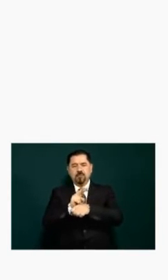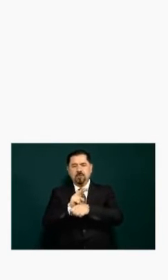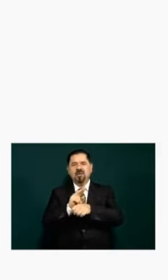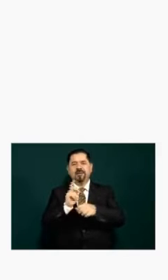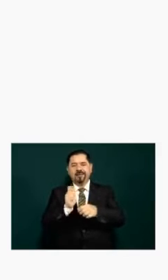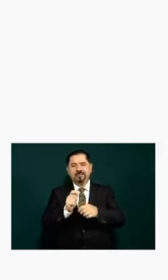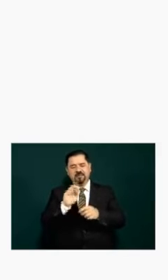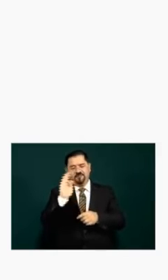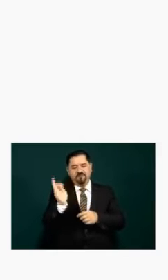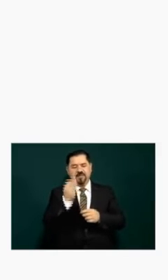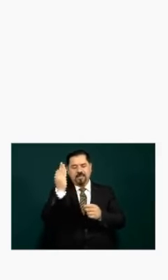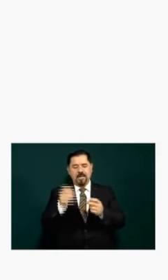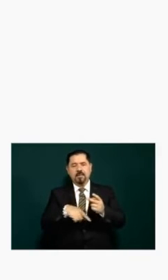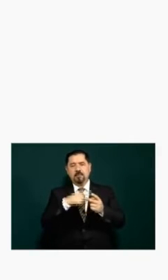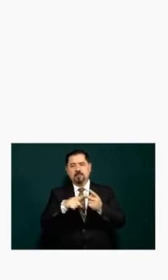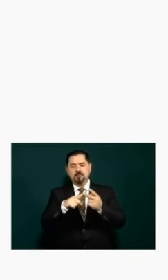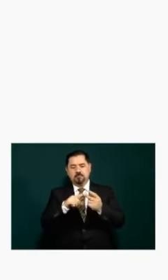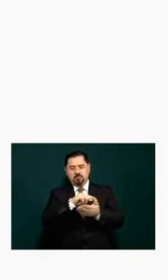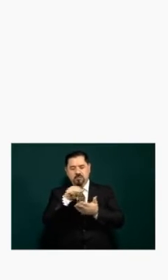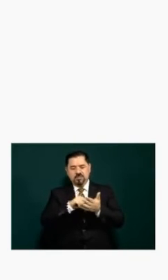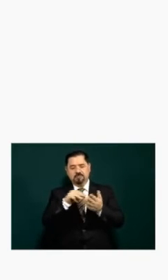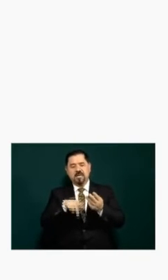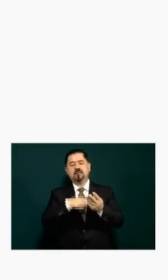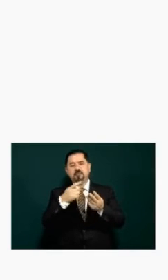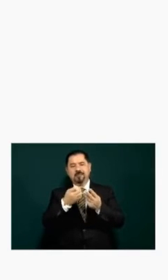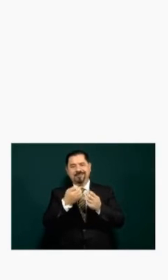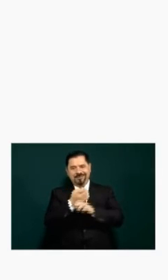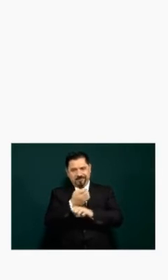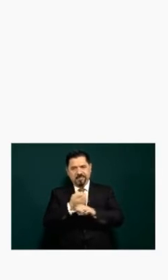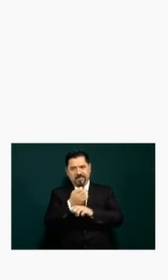state and municipal